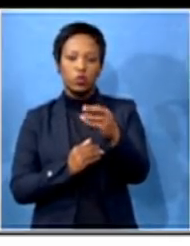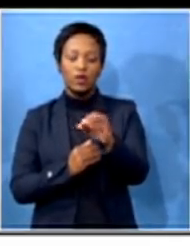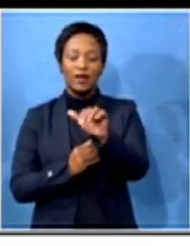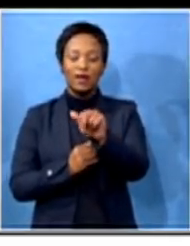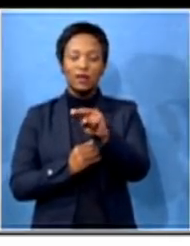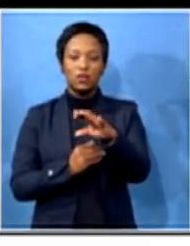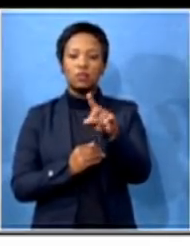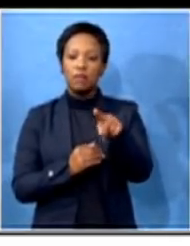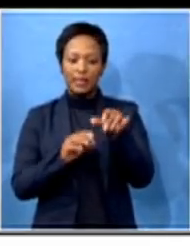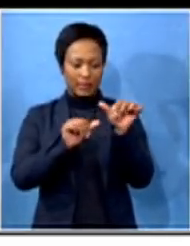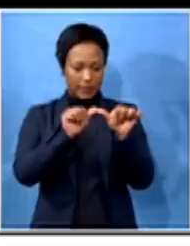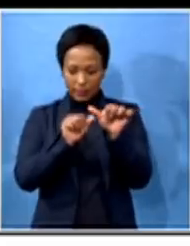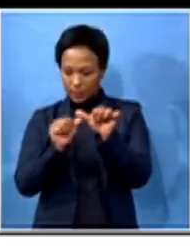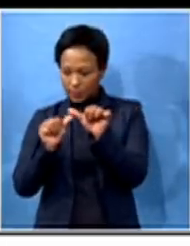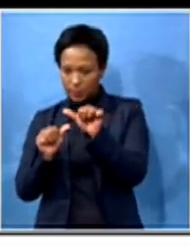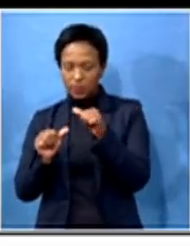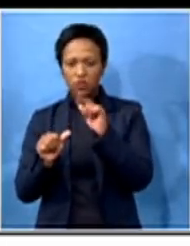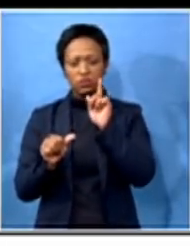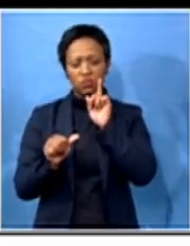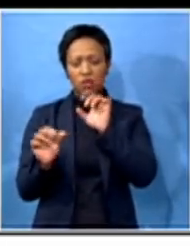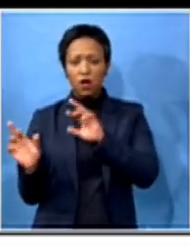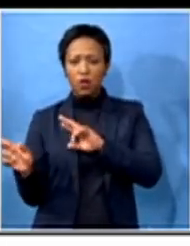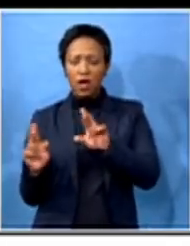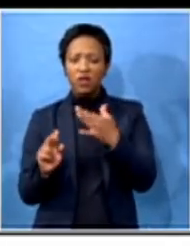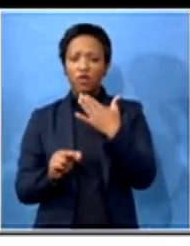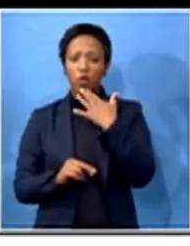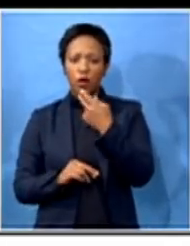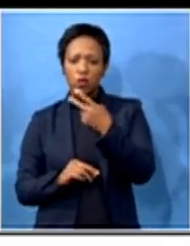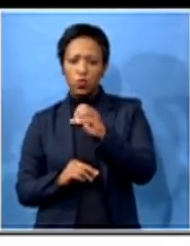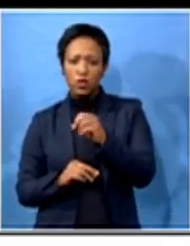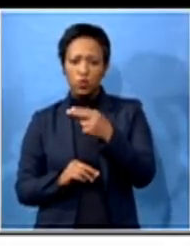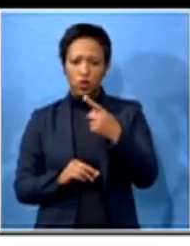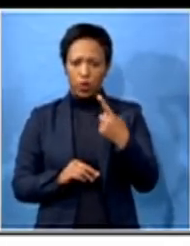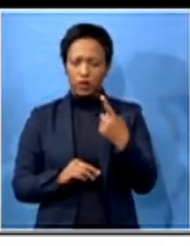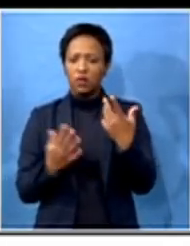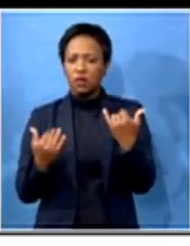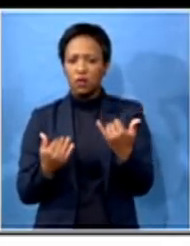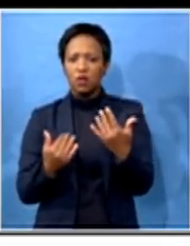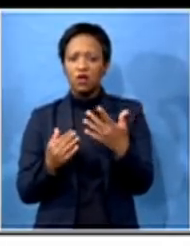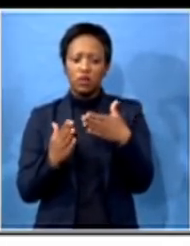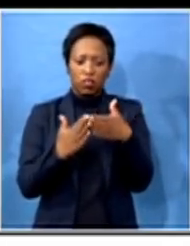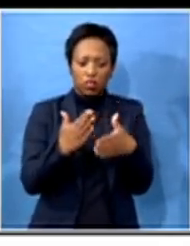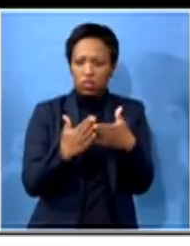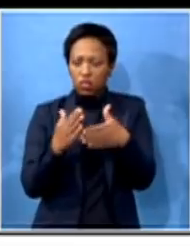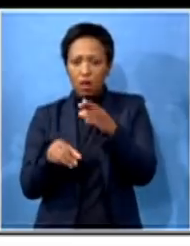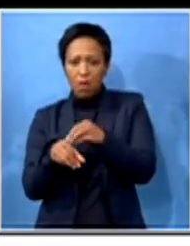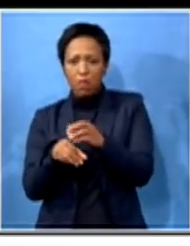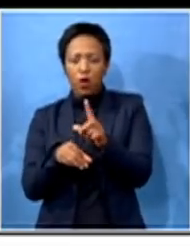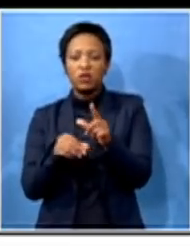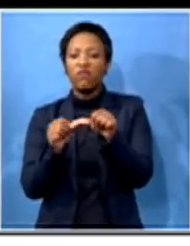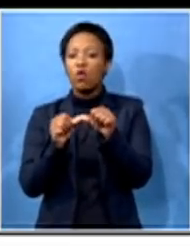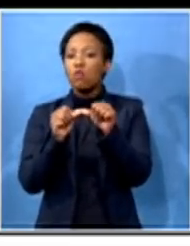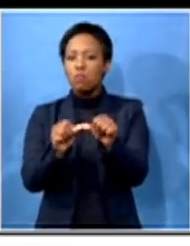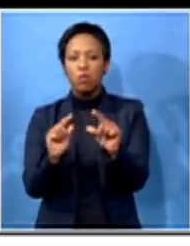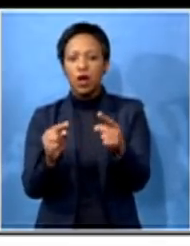its own assessment that are ready for 2021. What can be the impediment of the ANC moving forward towards